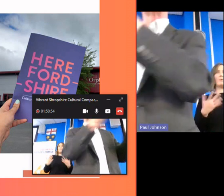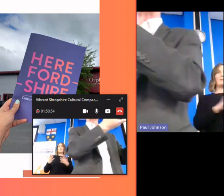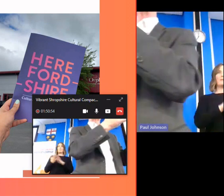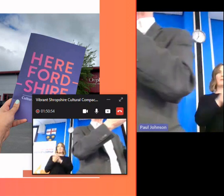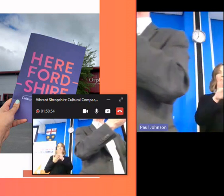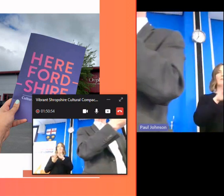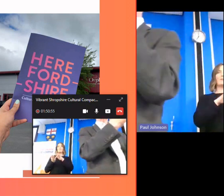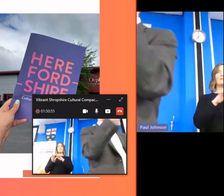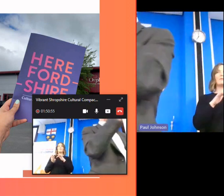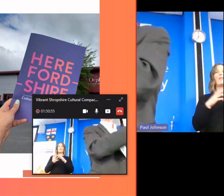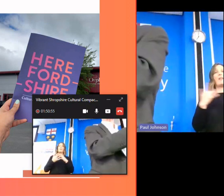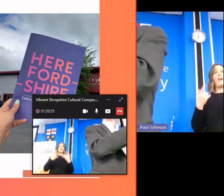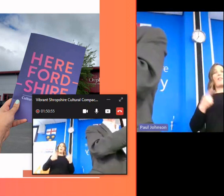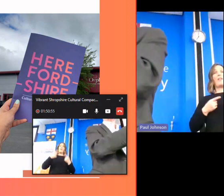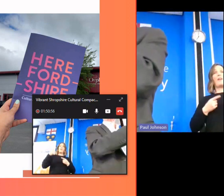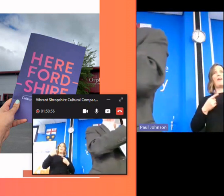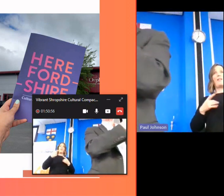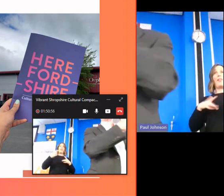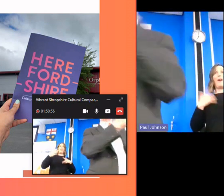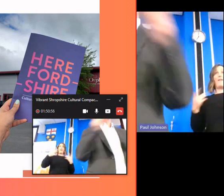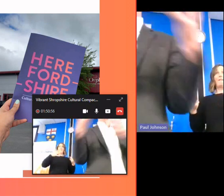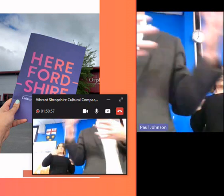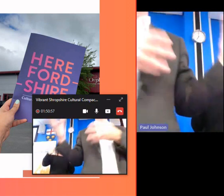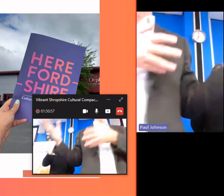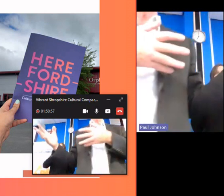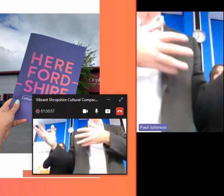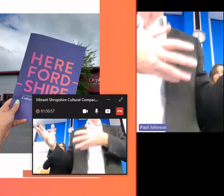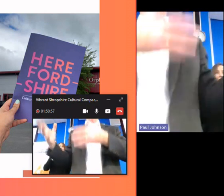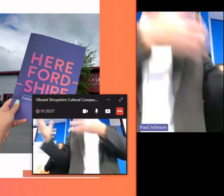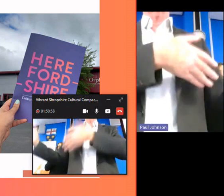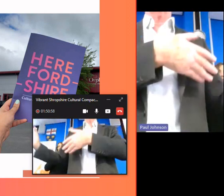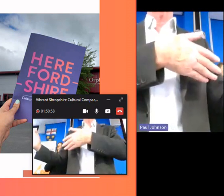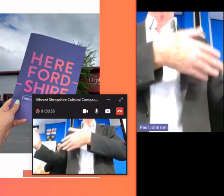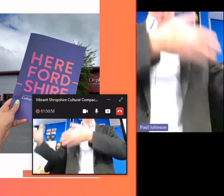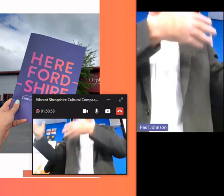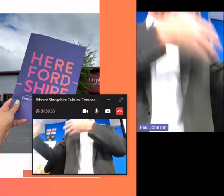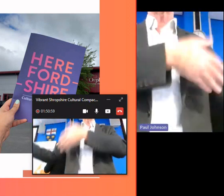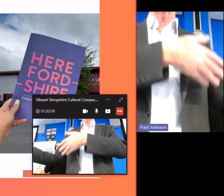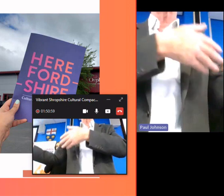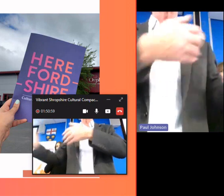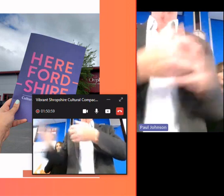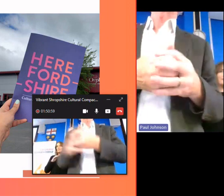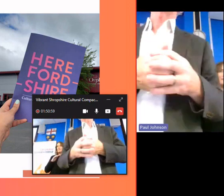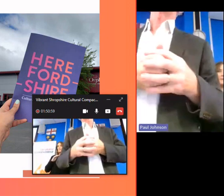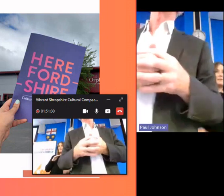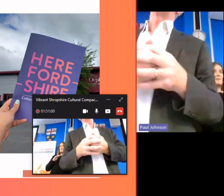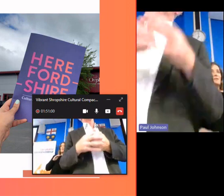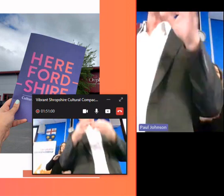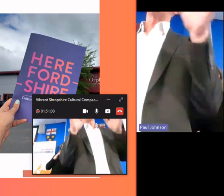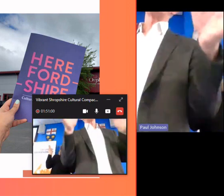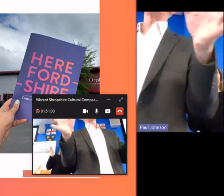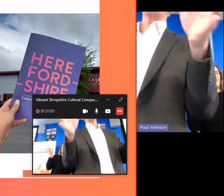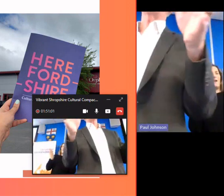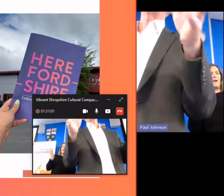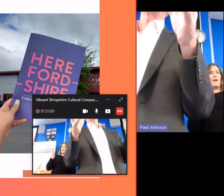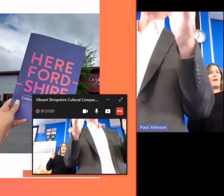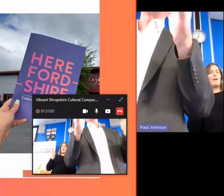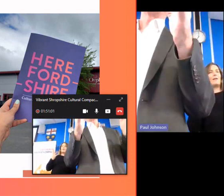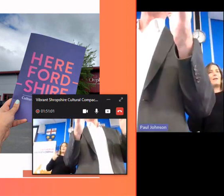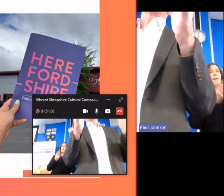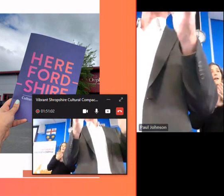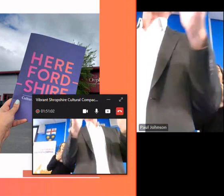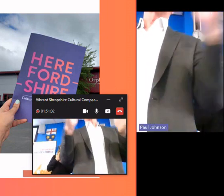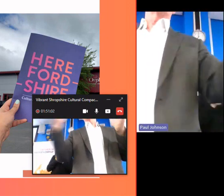well the other live debates of course are where the demise of the let's and where that is going um and of course in